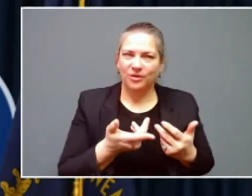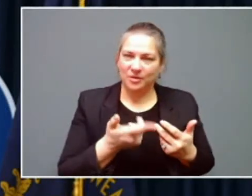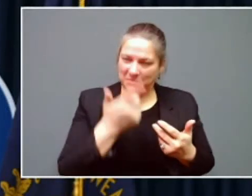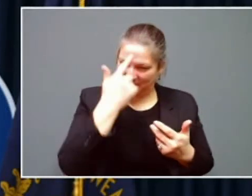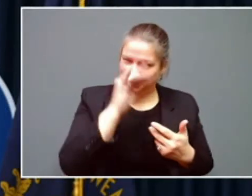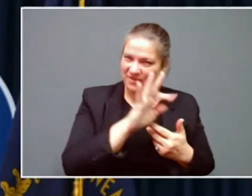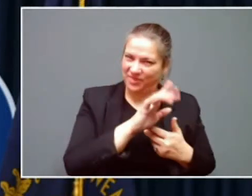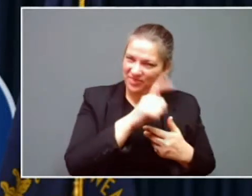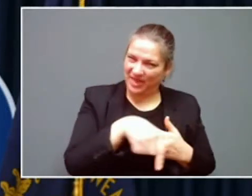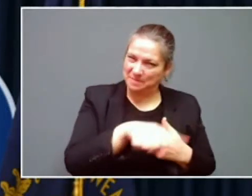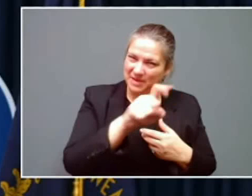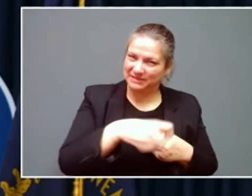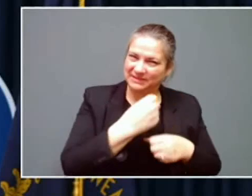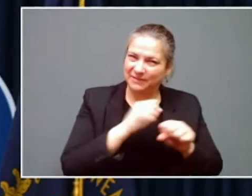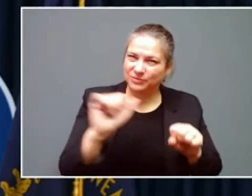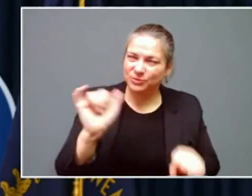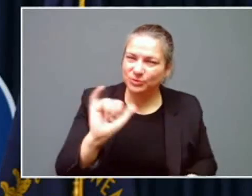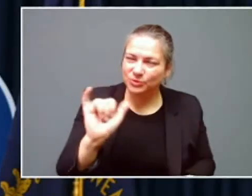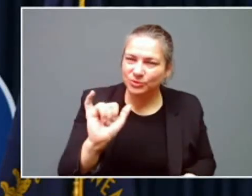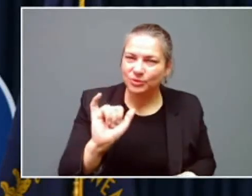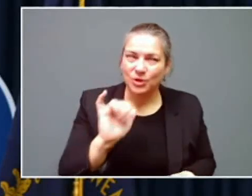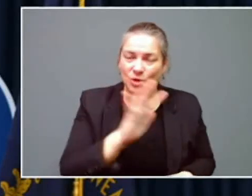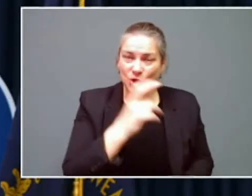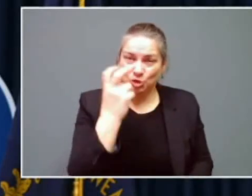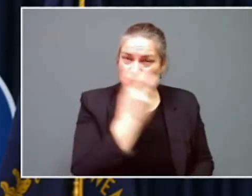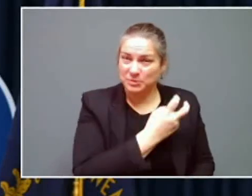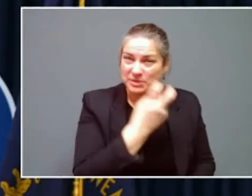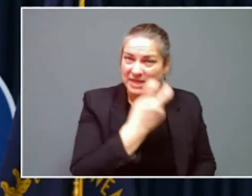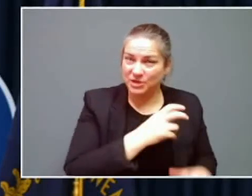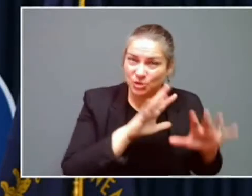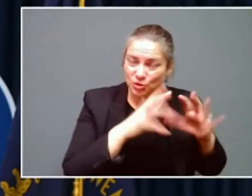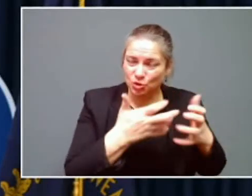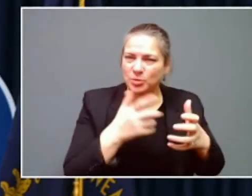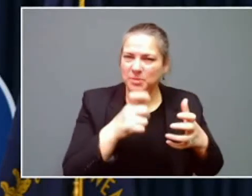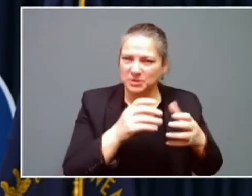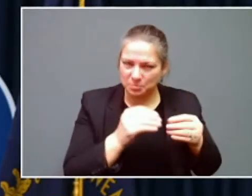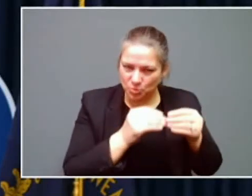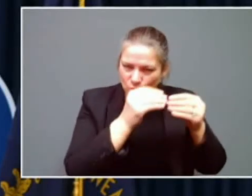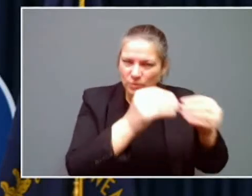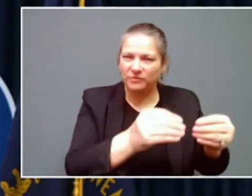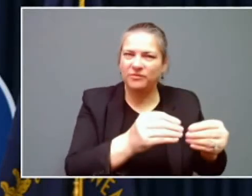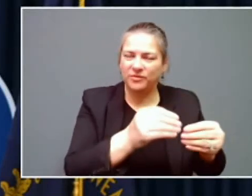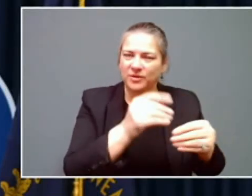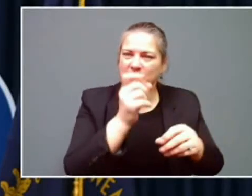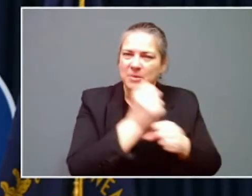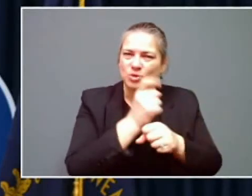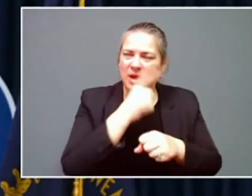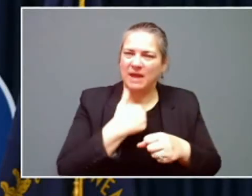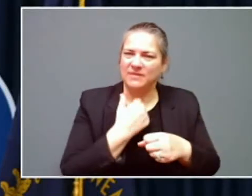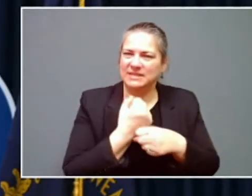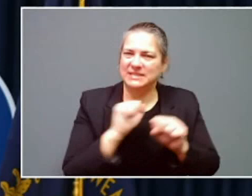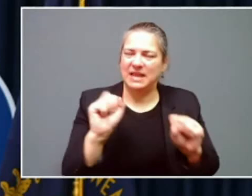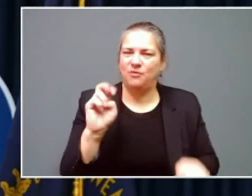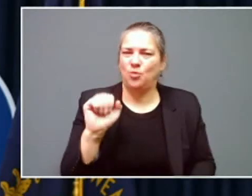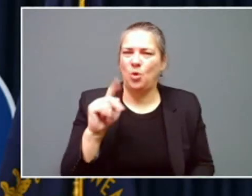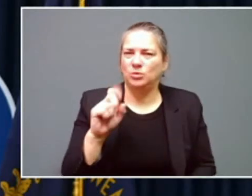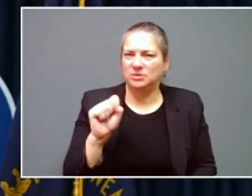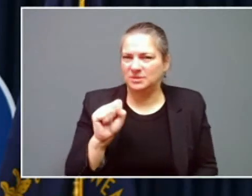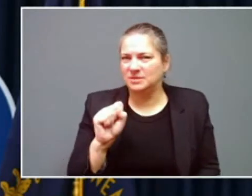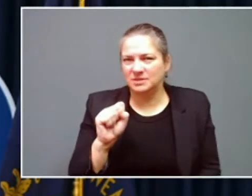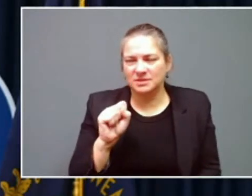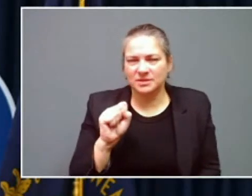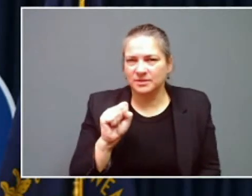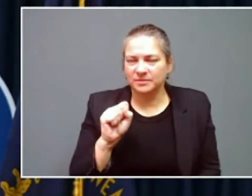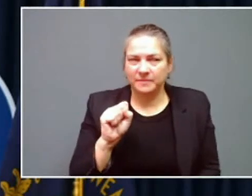Some of our transportation crews may have to be moved over to ensure that we have safe roadways. Anything